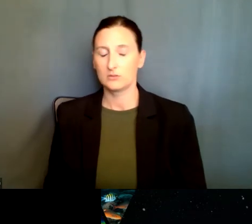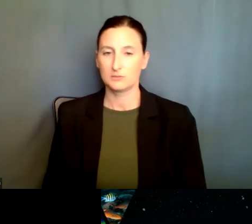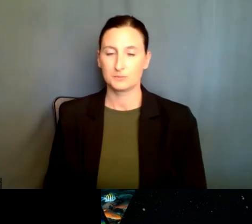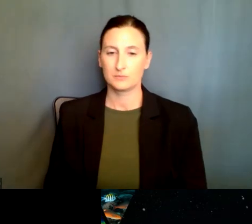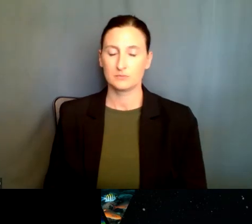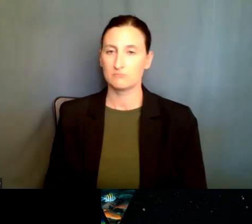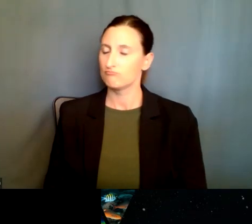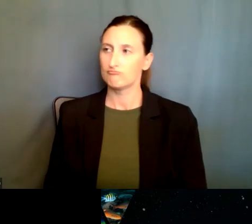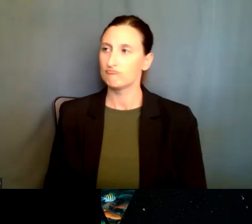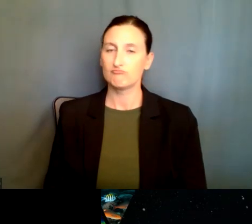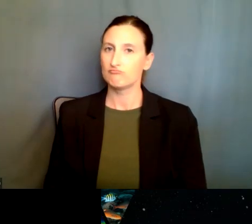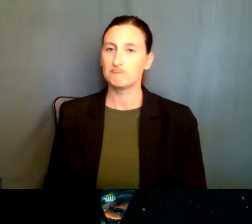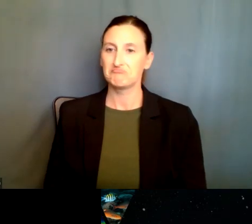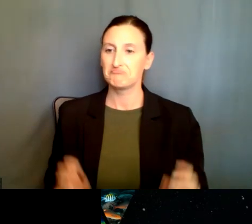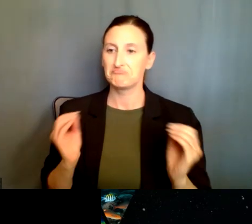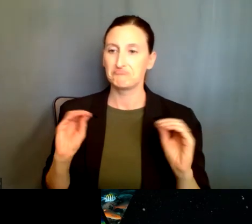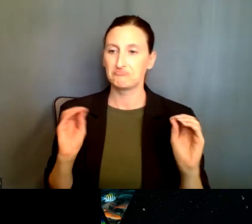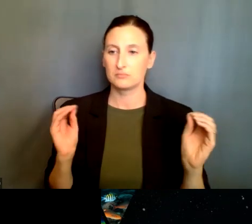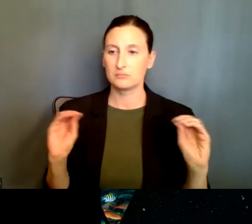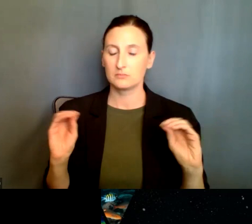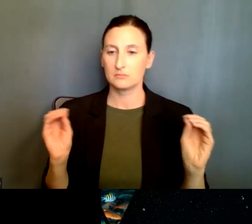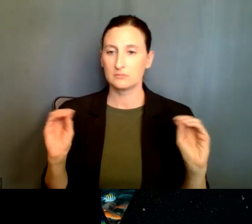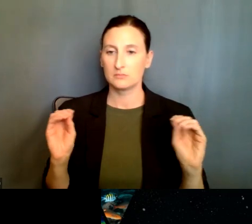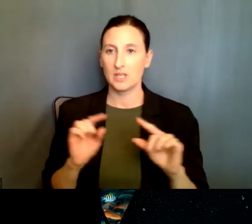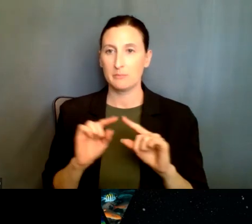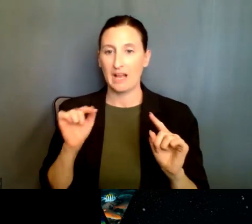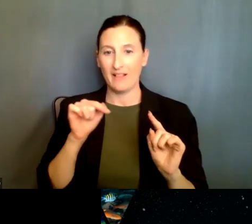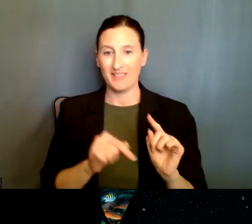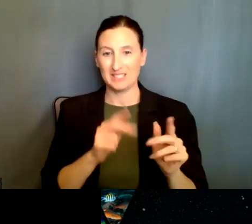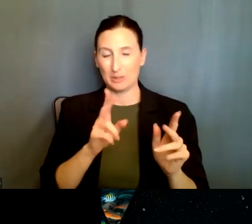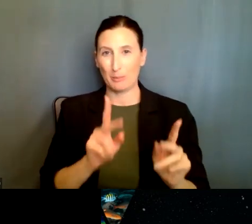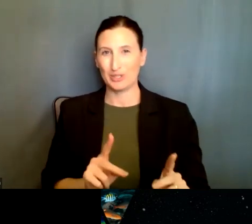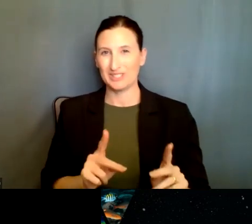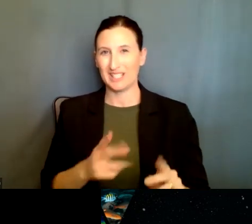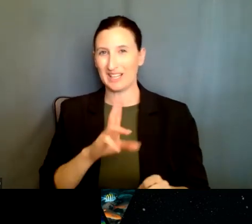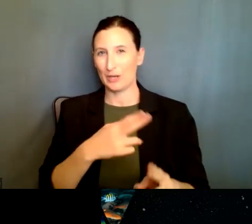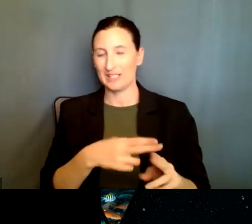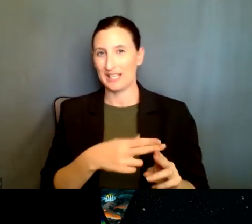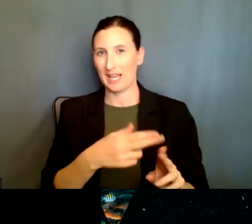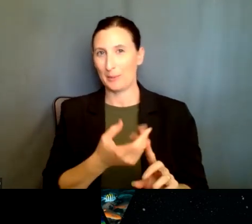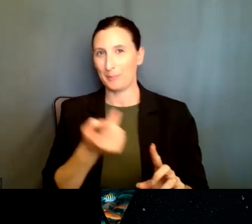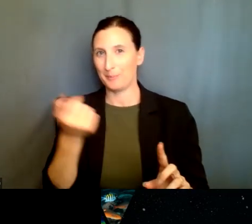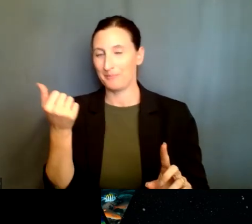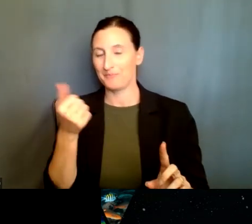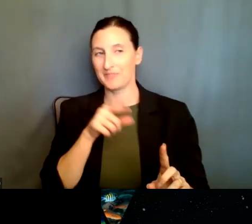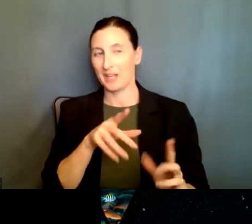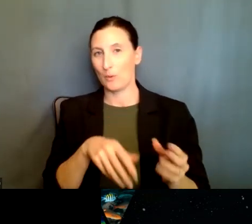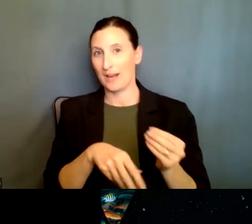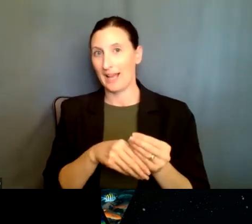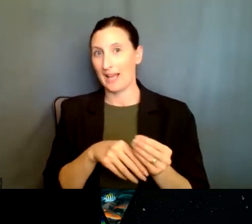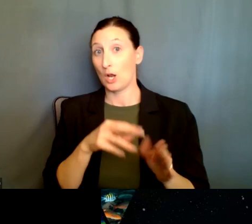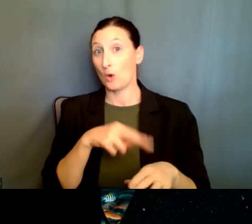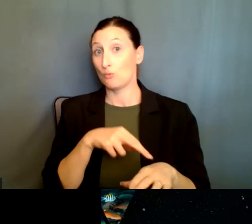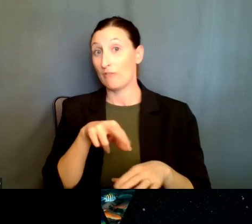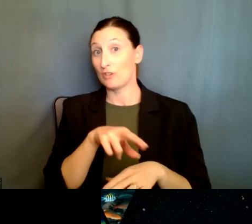no, um, but if this, uh, anonymous attendee would like to add, um, what they are referencing,